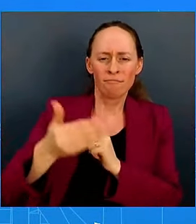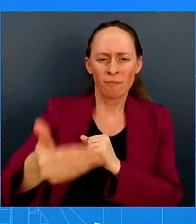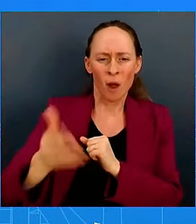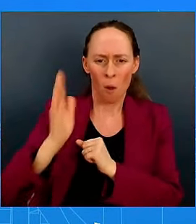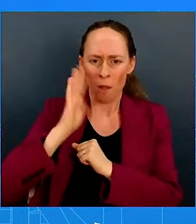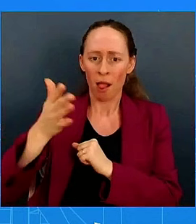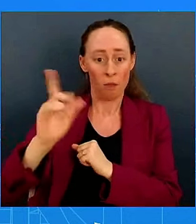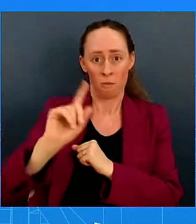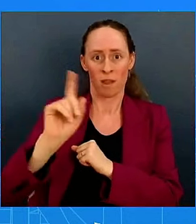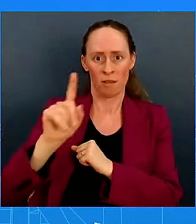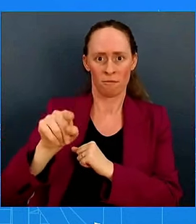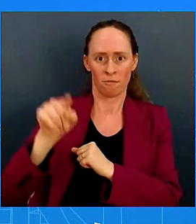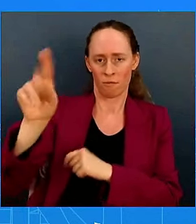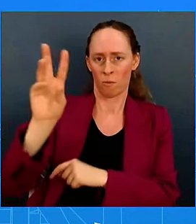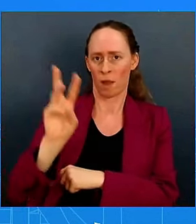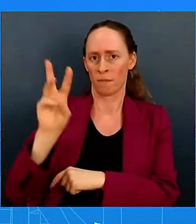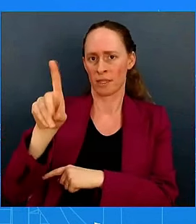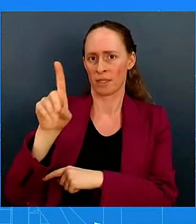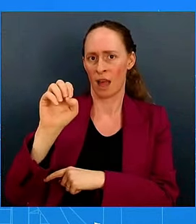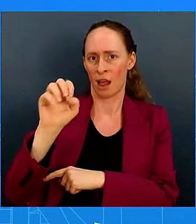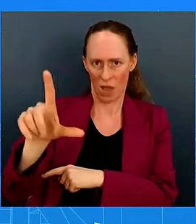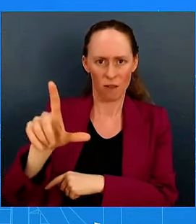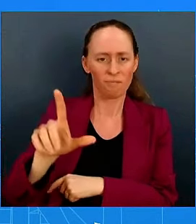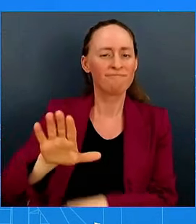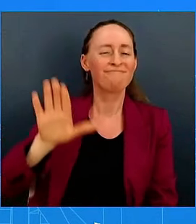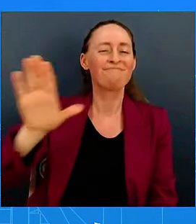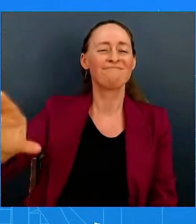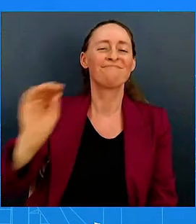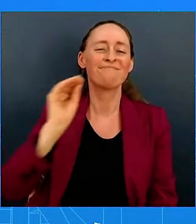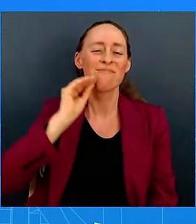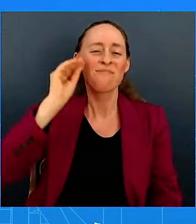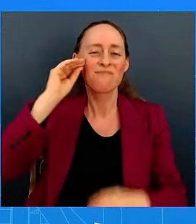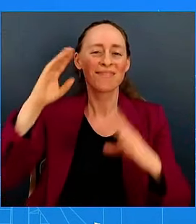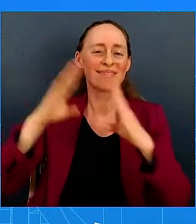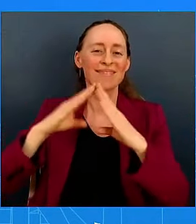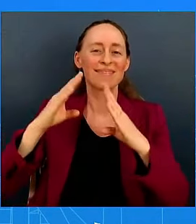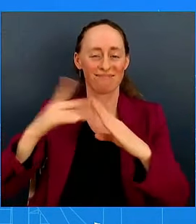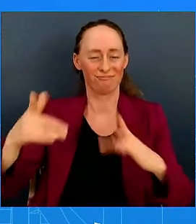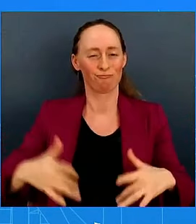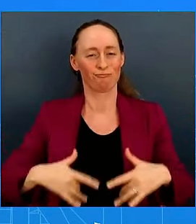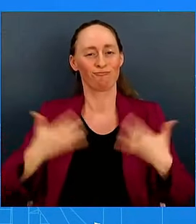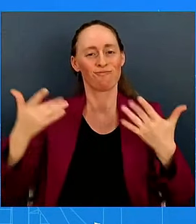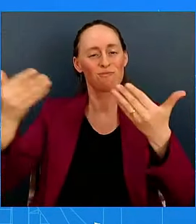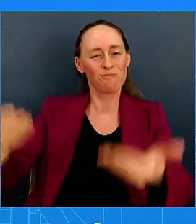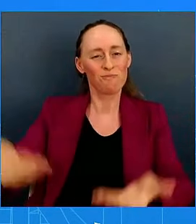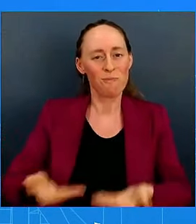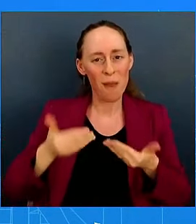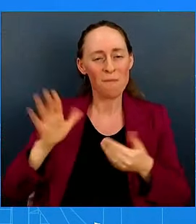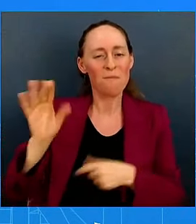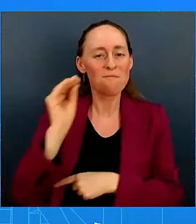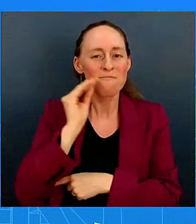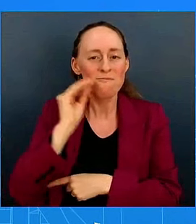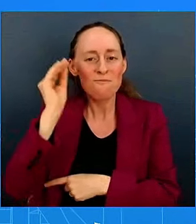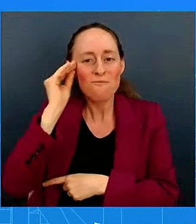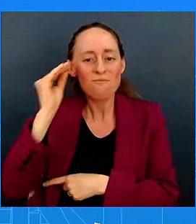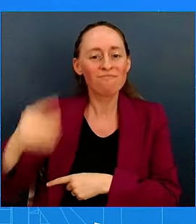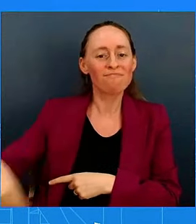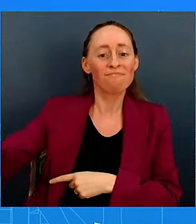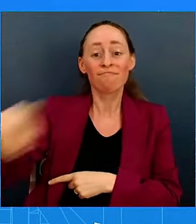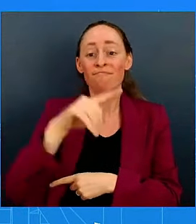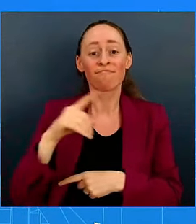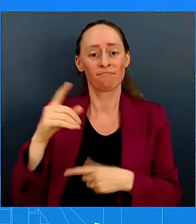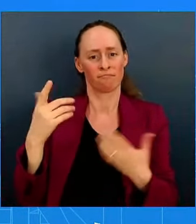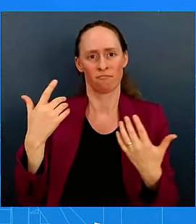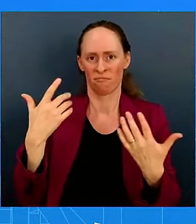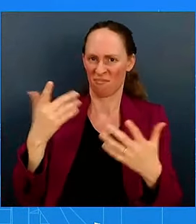And he's very excited about that, about showing them a place and a community that shaped so much of the public servant and the leader that he became. It's also